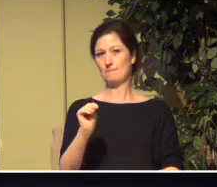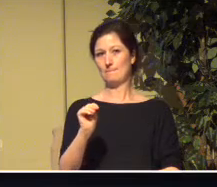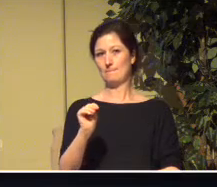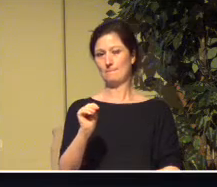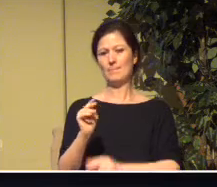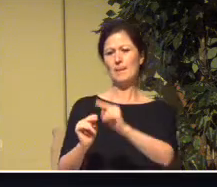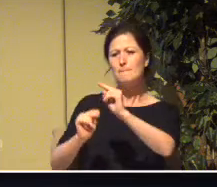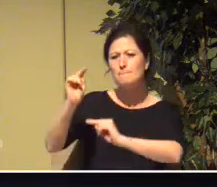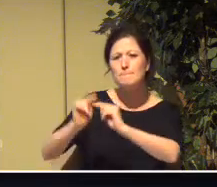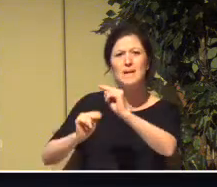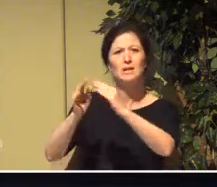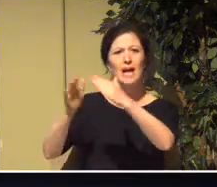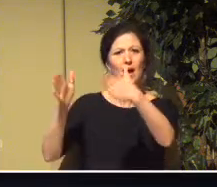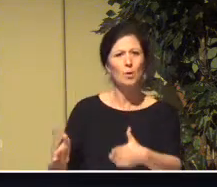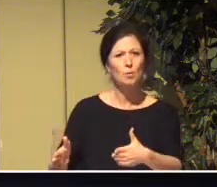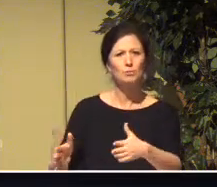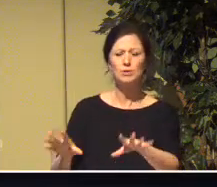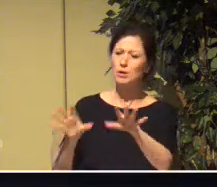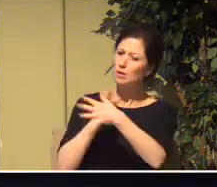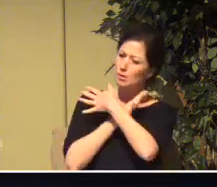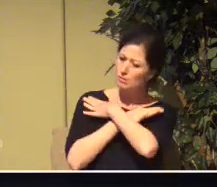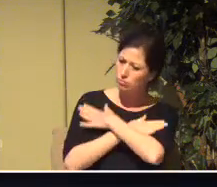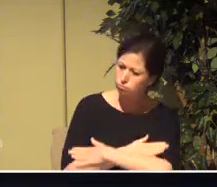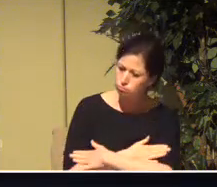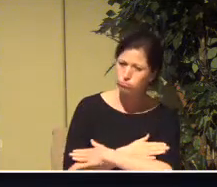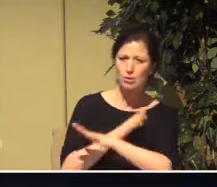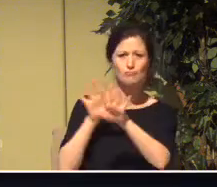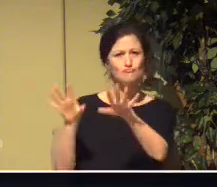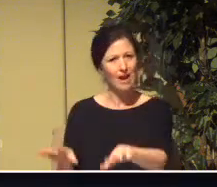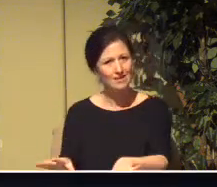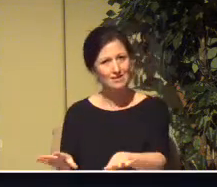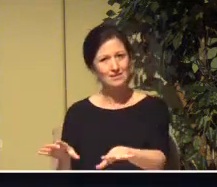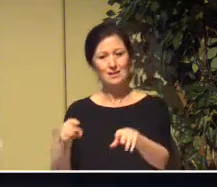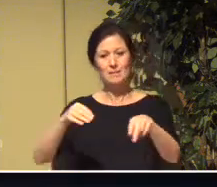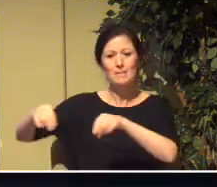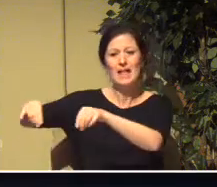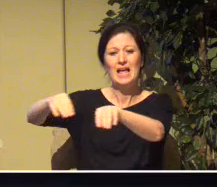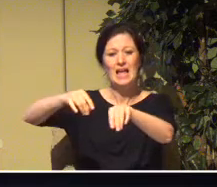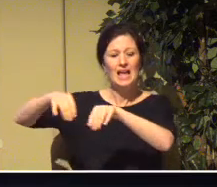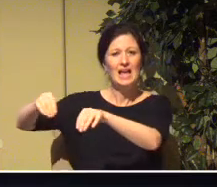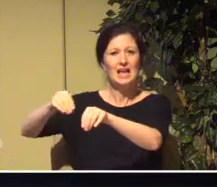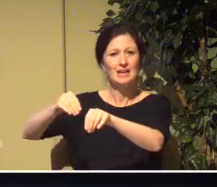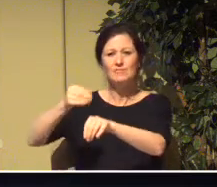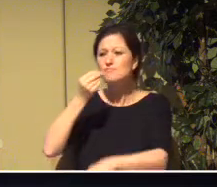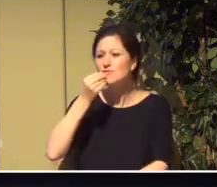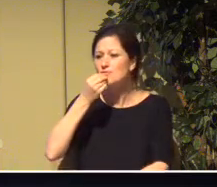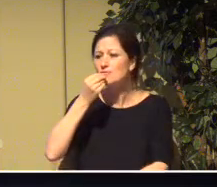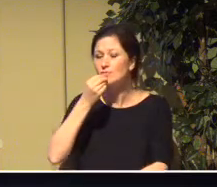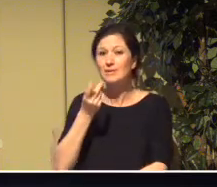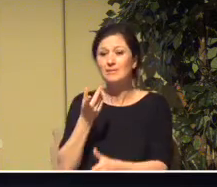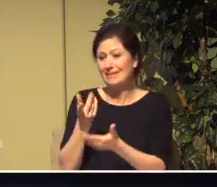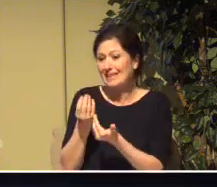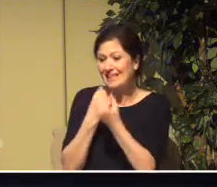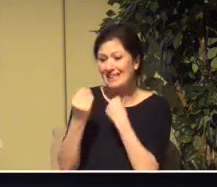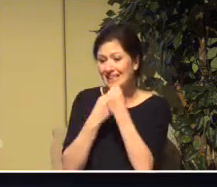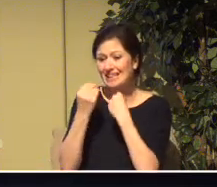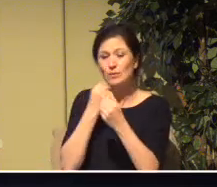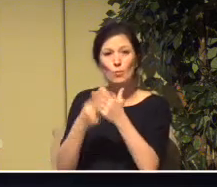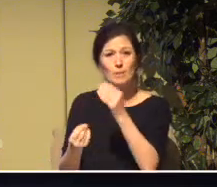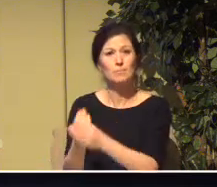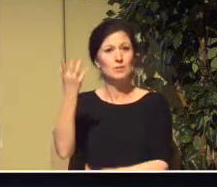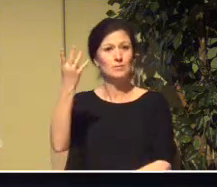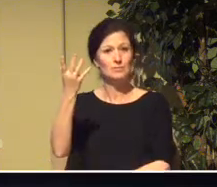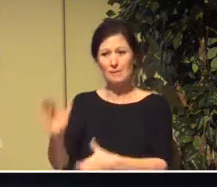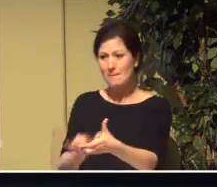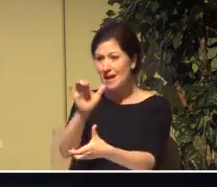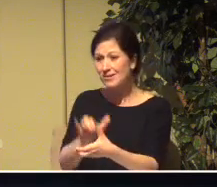houses, settle down, plant gardens, and eat what they produce. Marry, and